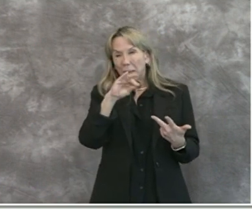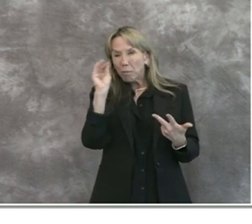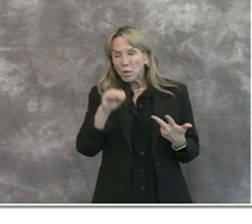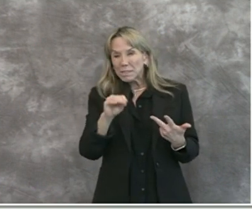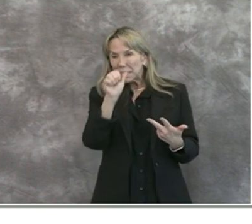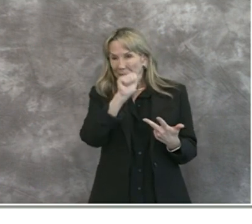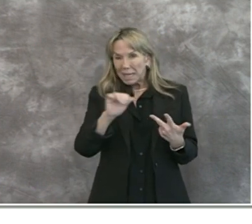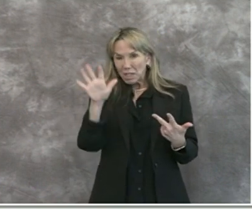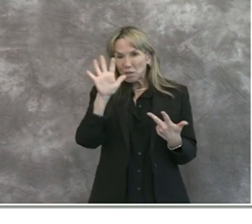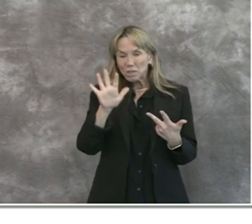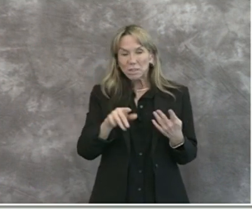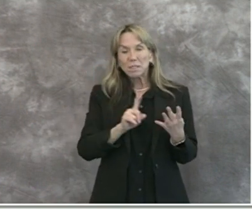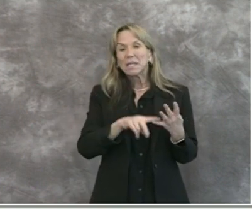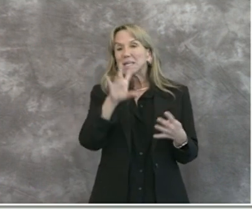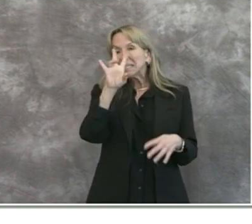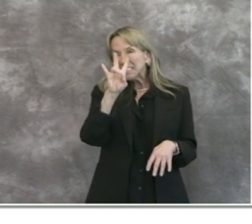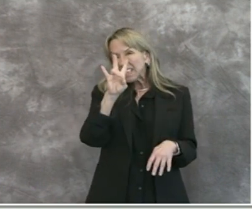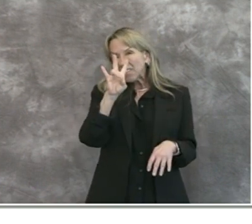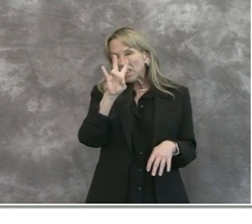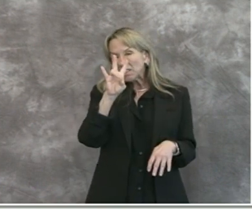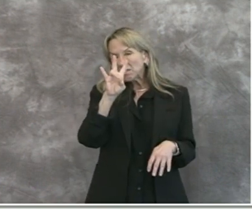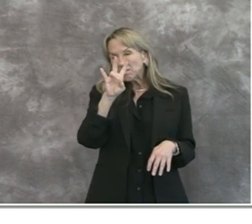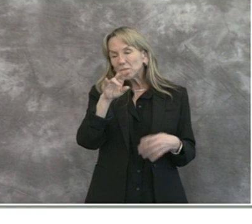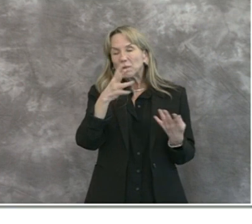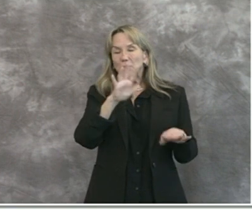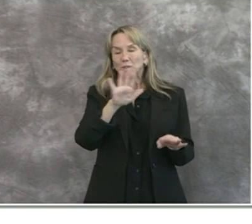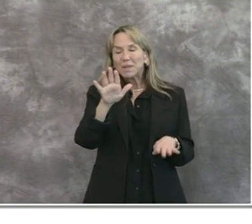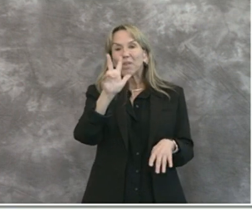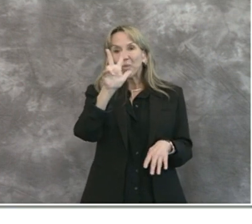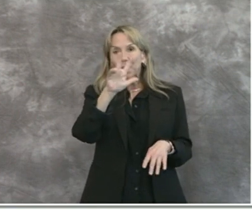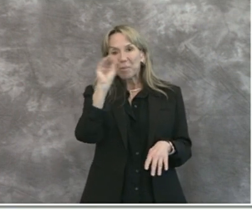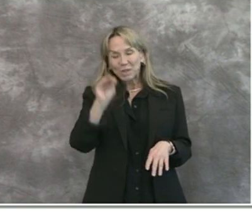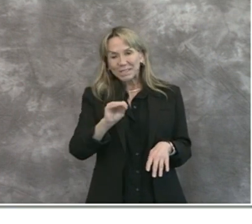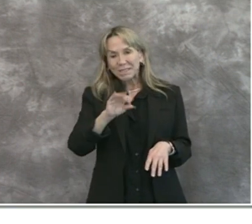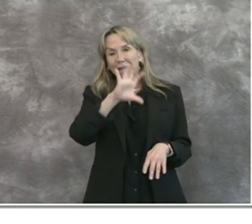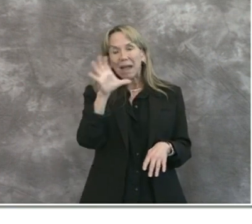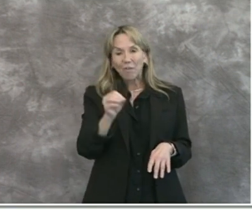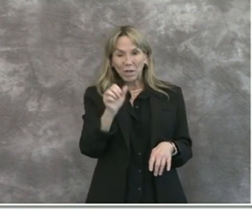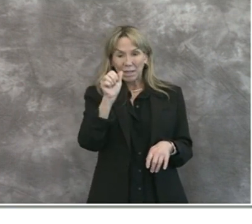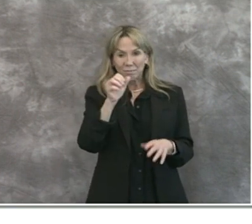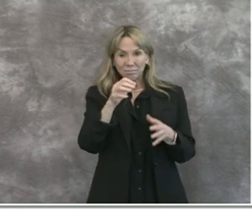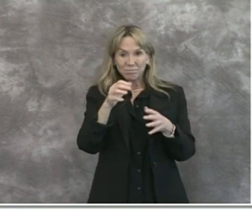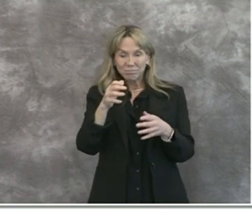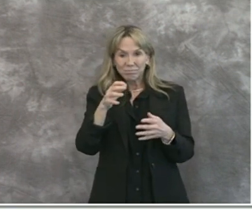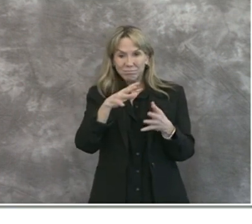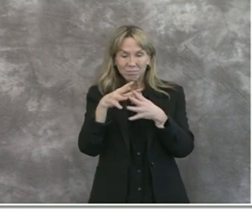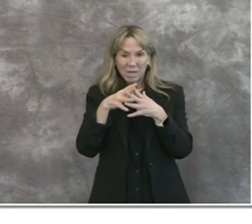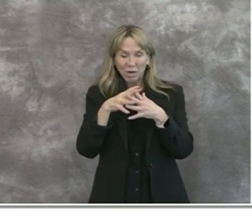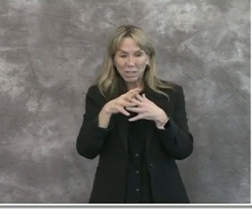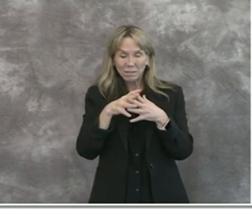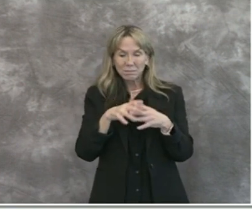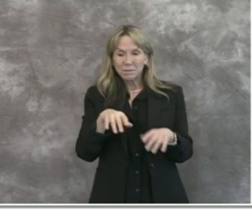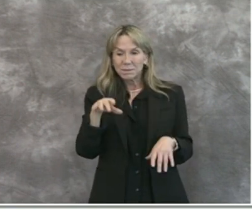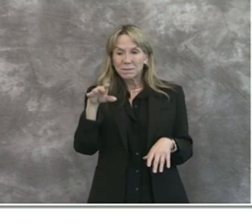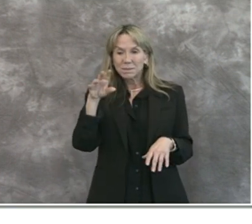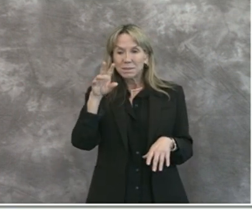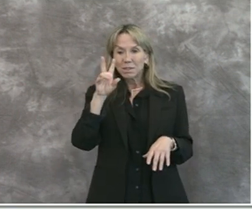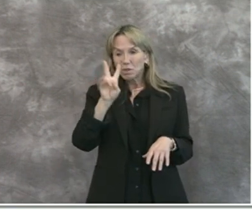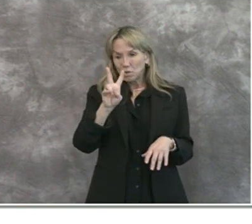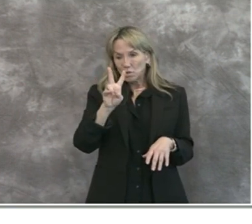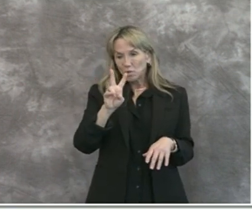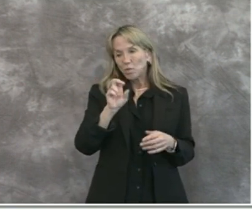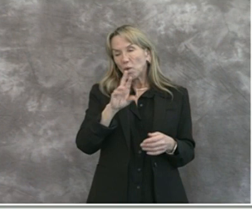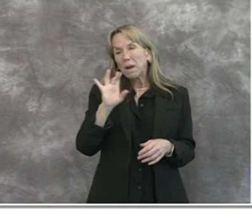are Asian, 7 or 3% are black or African American, 2 or 0.8% are Pacific